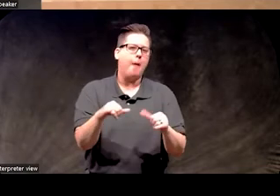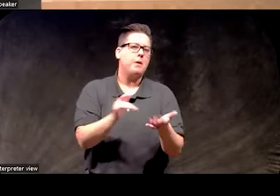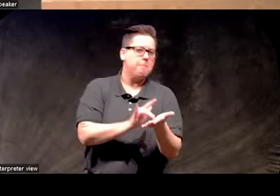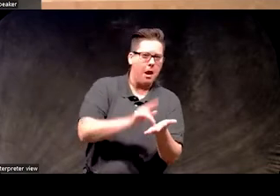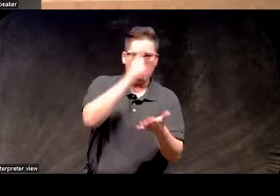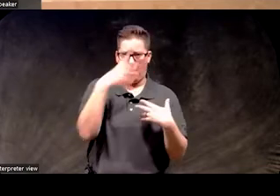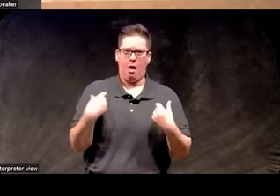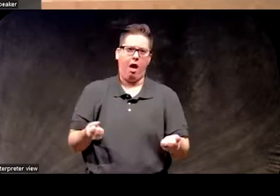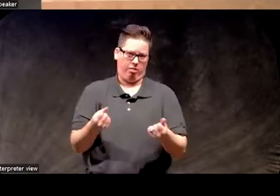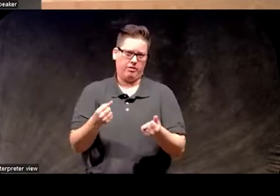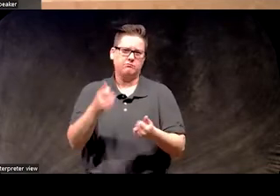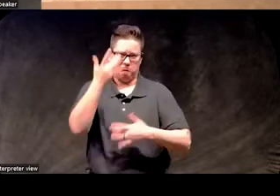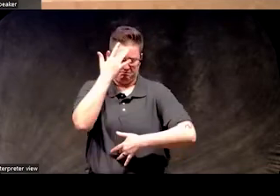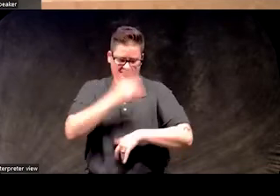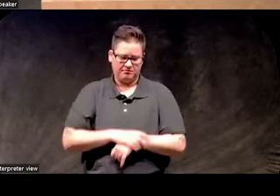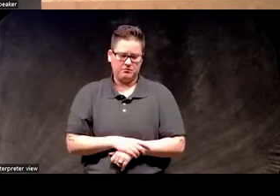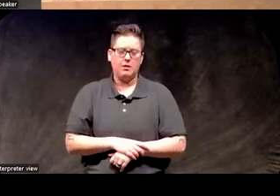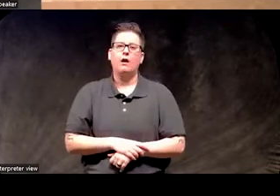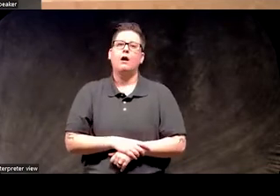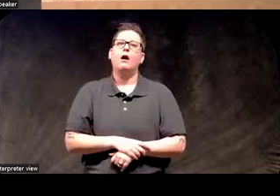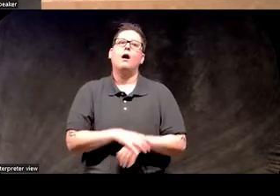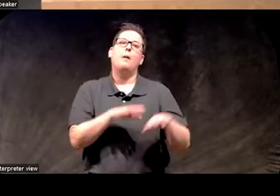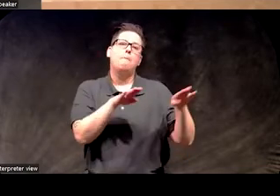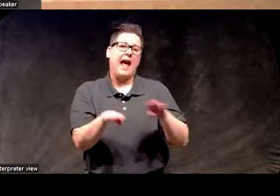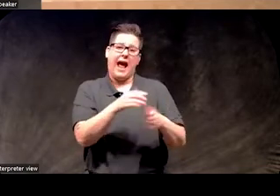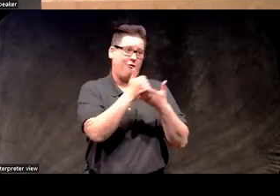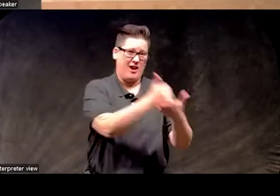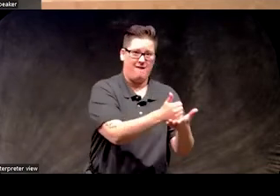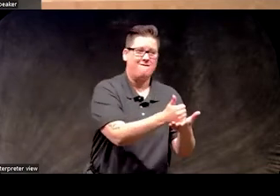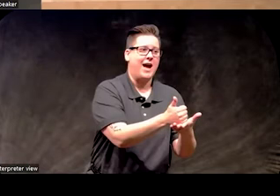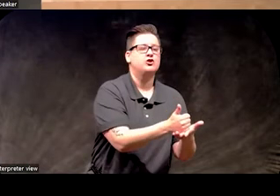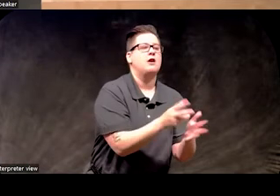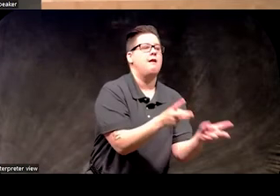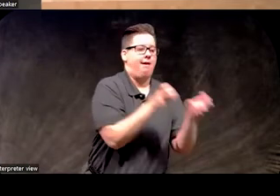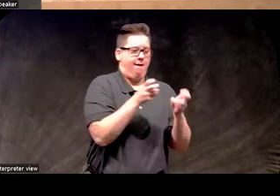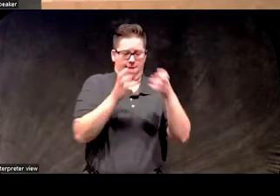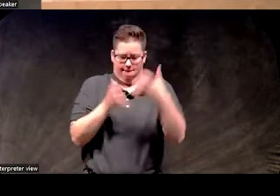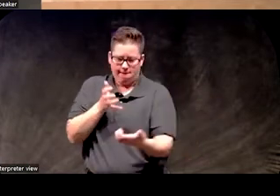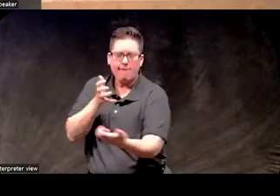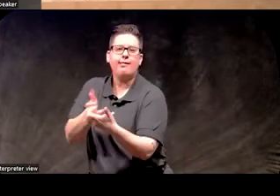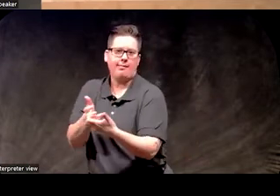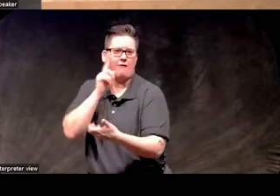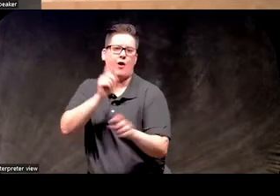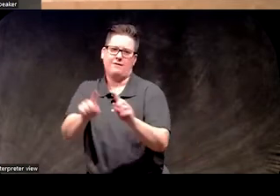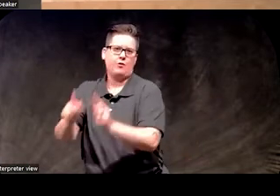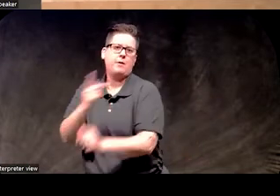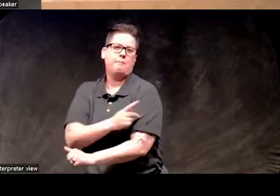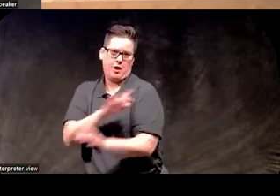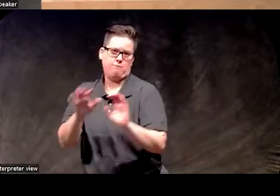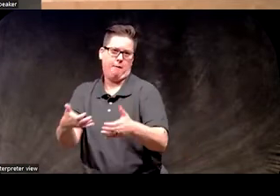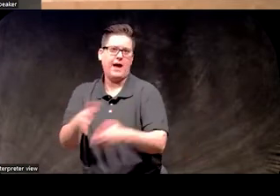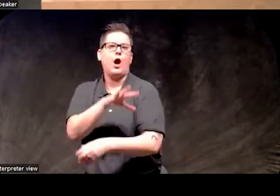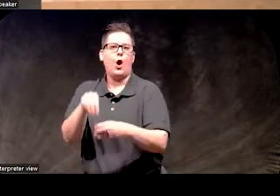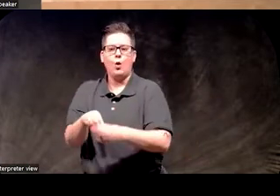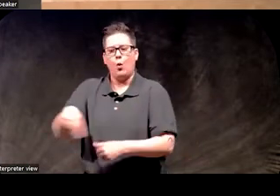conditions. He has adapted and tested behavioral sleep interventions in a variety of patient populations, including